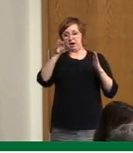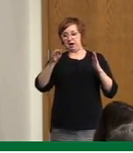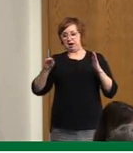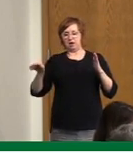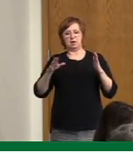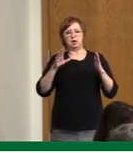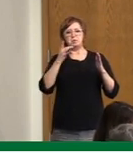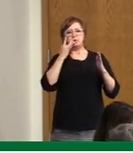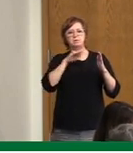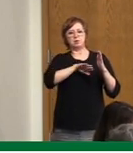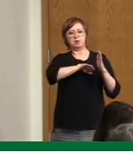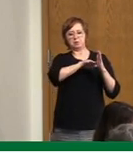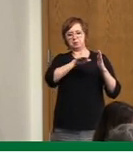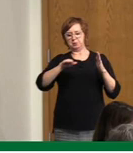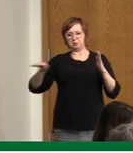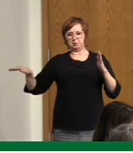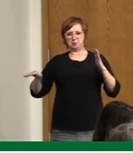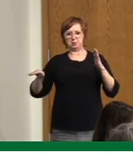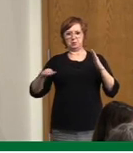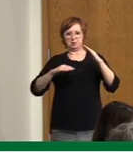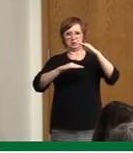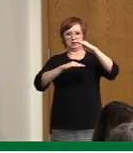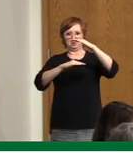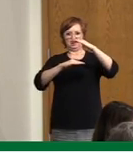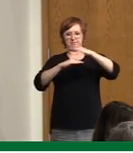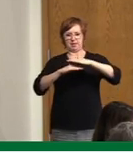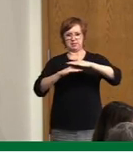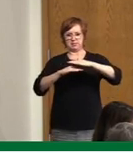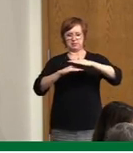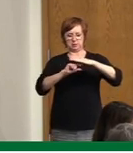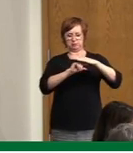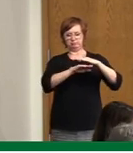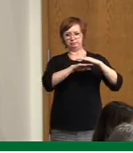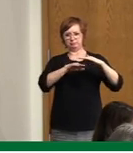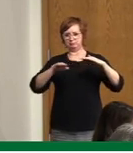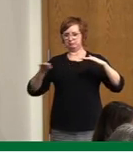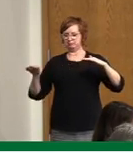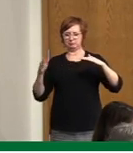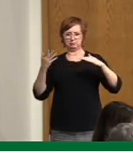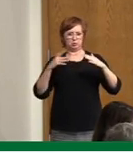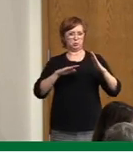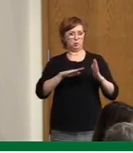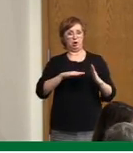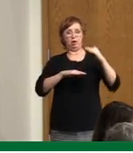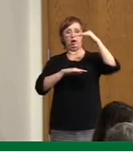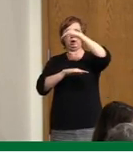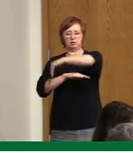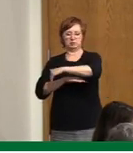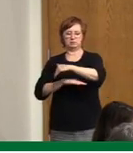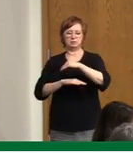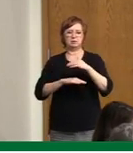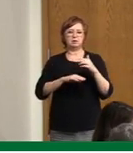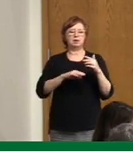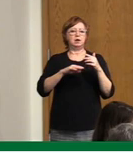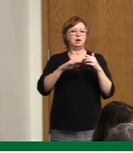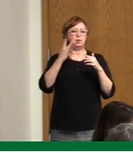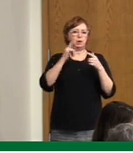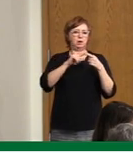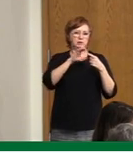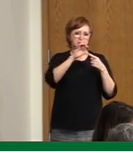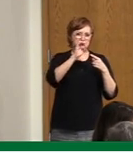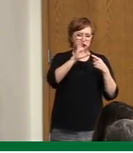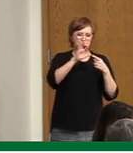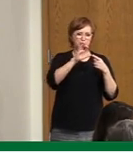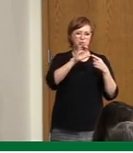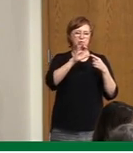updated guidelines so that we can stabilize over December, early part of January. The school break is another opportunity